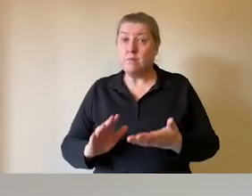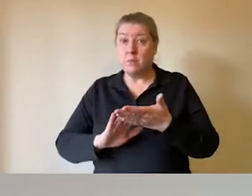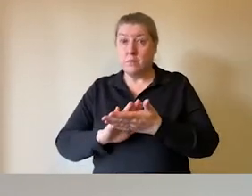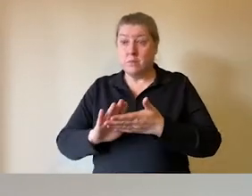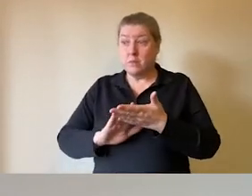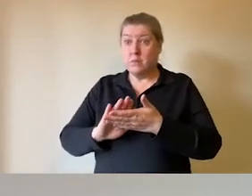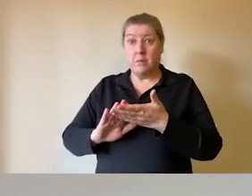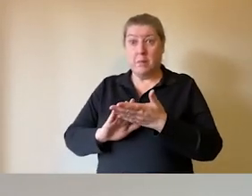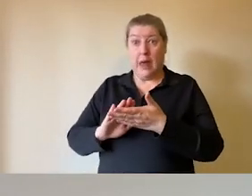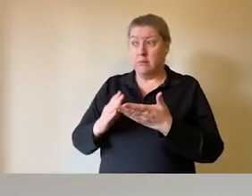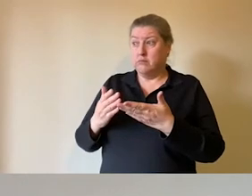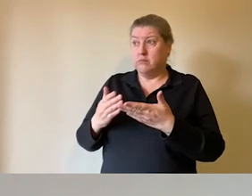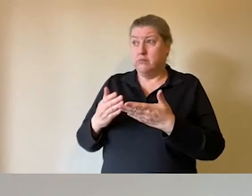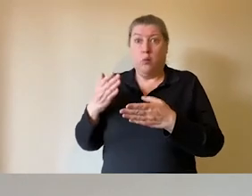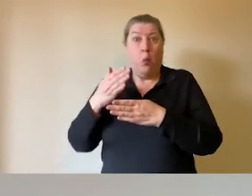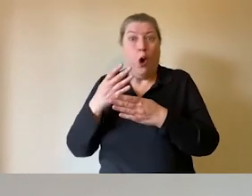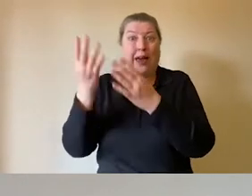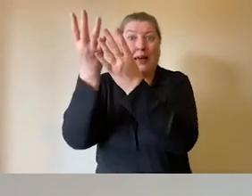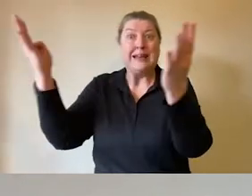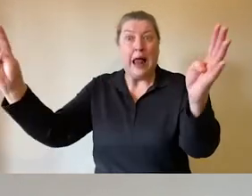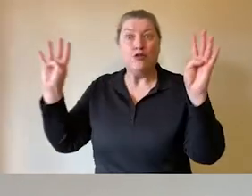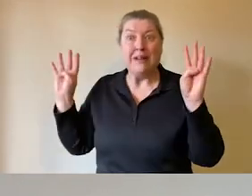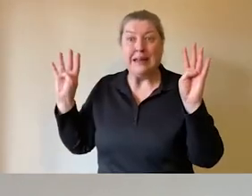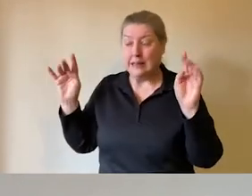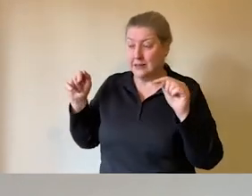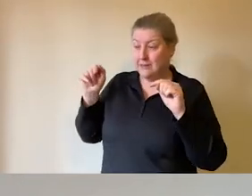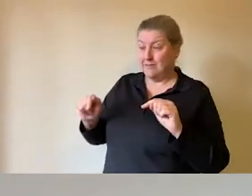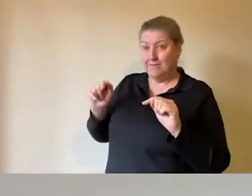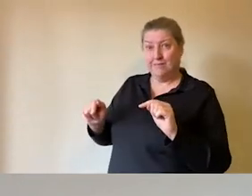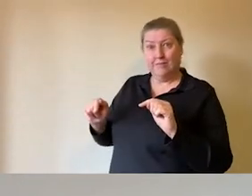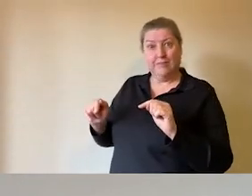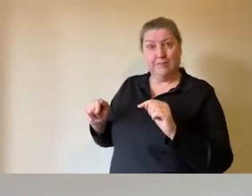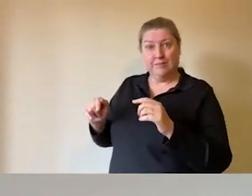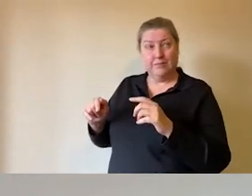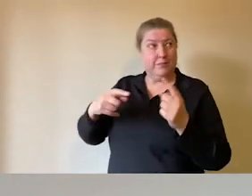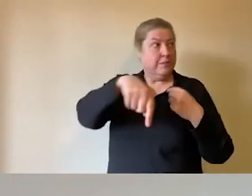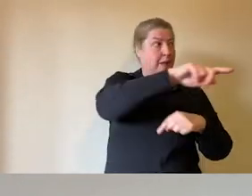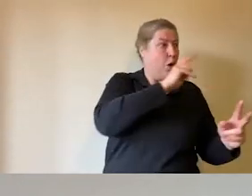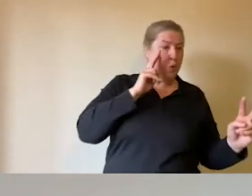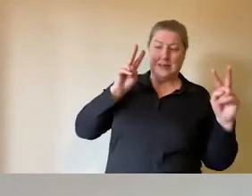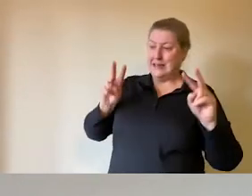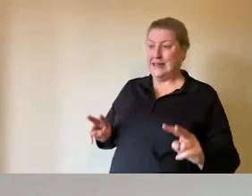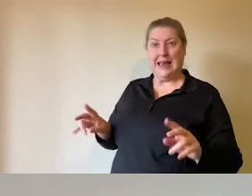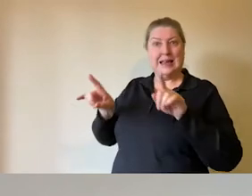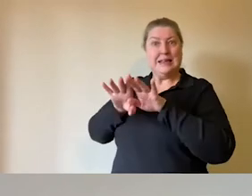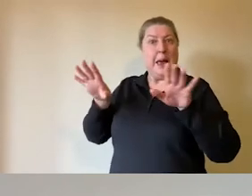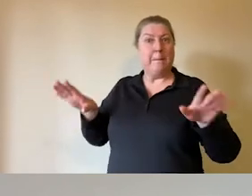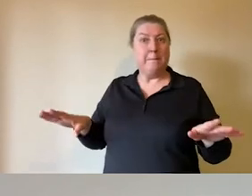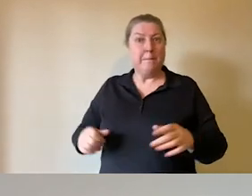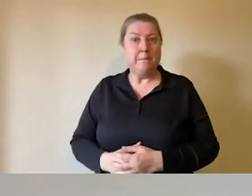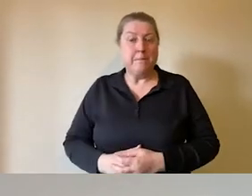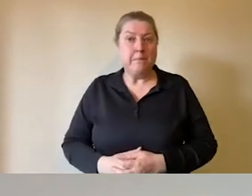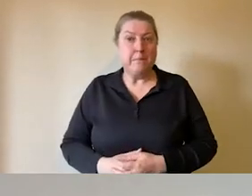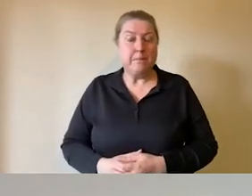when you're working in galleries, the audience you are working with is seen by all visitors to the gallery.